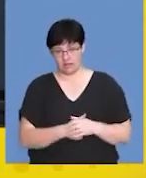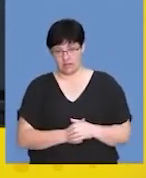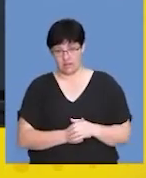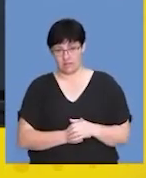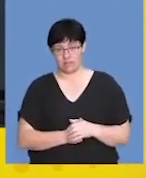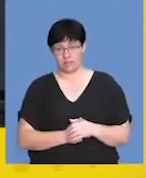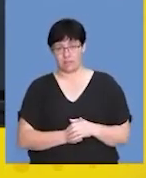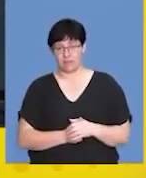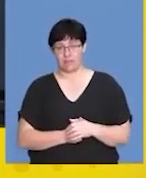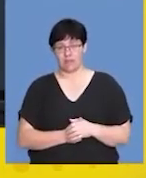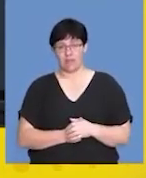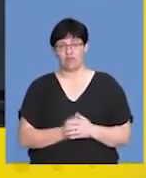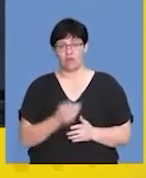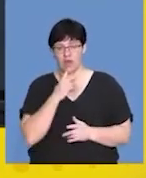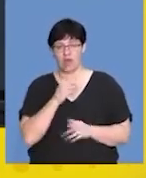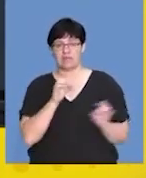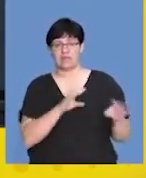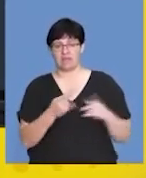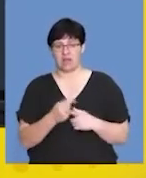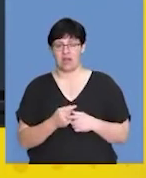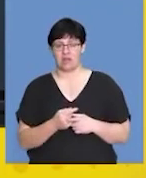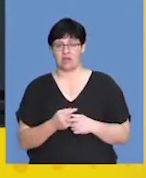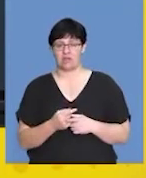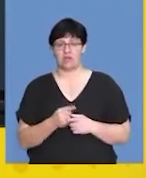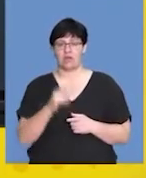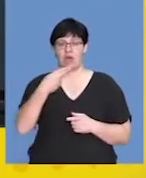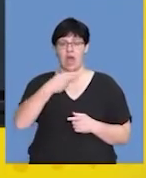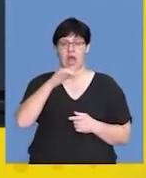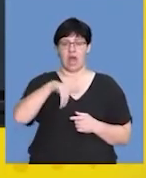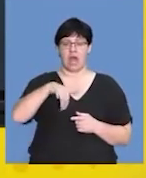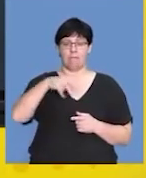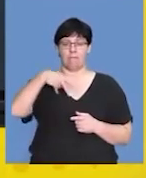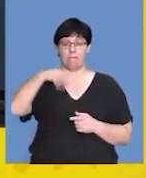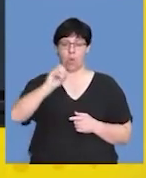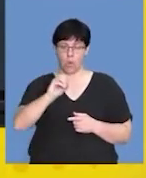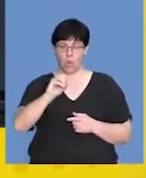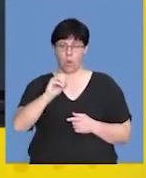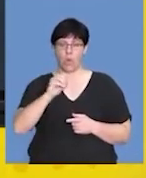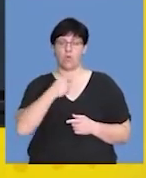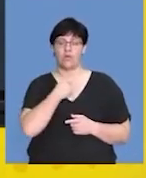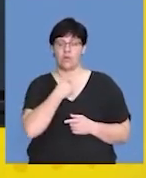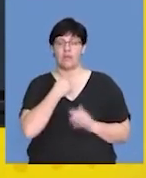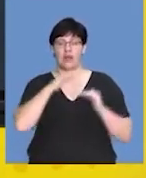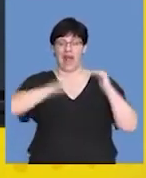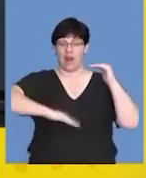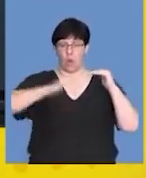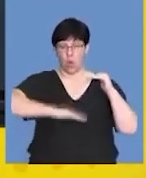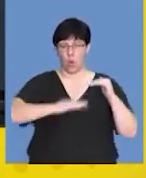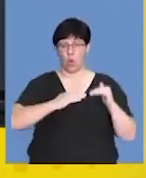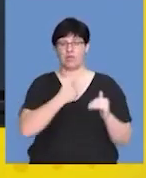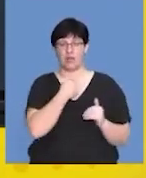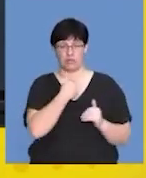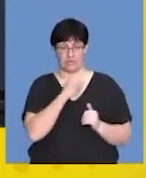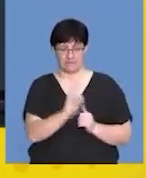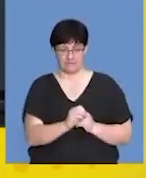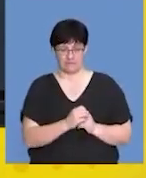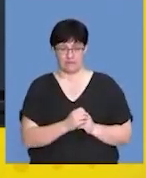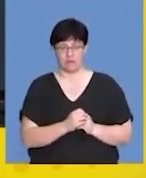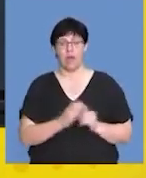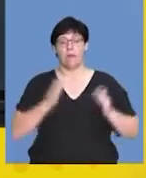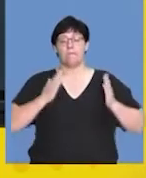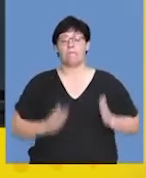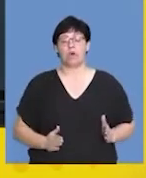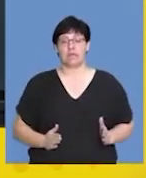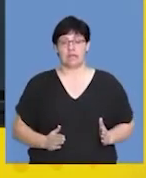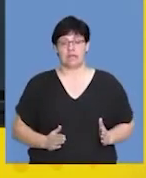we know that if we suffer from a condition called hypothyroidism, which is extremely low levels of thyroxin, our